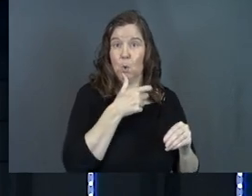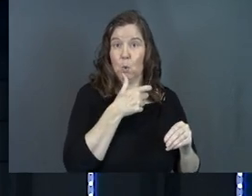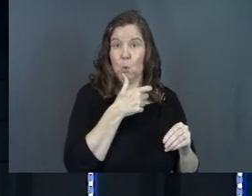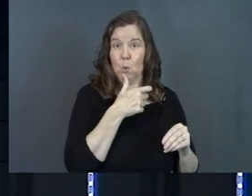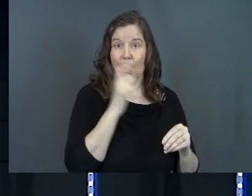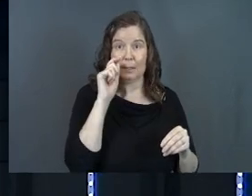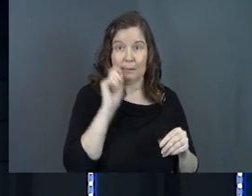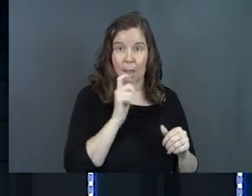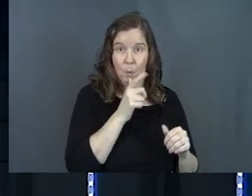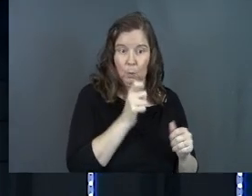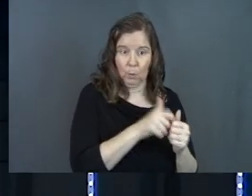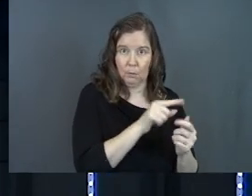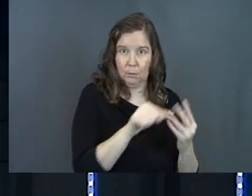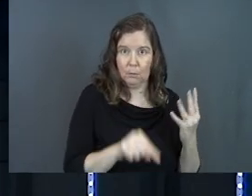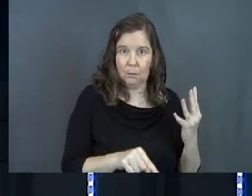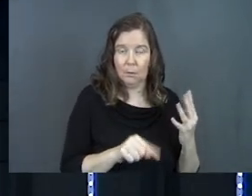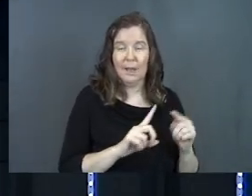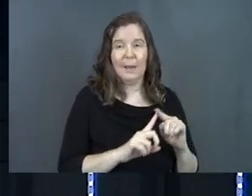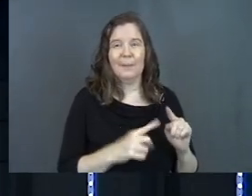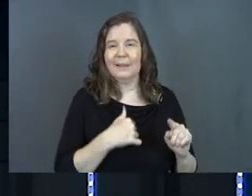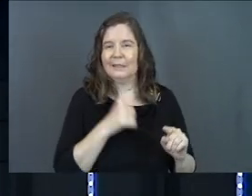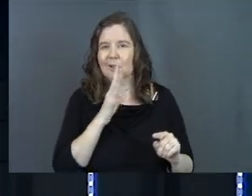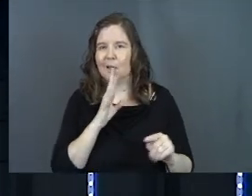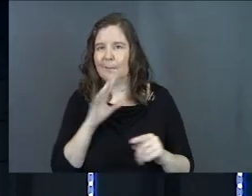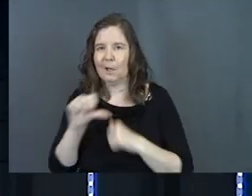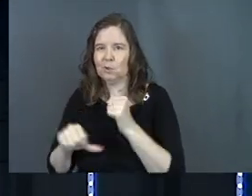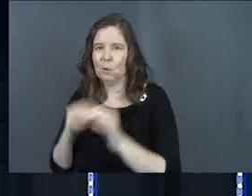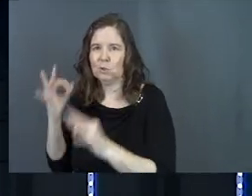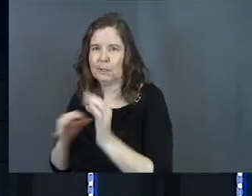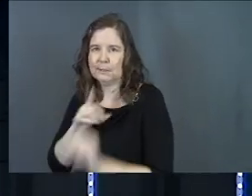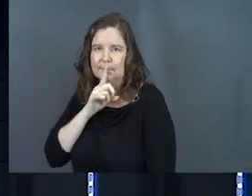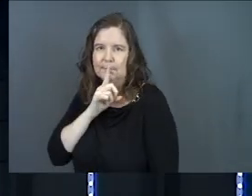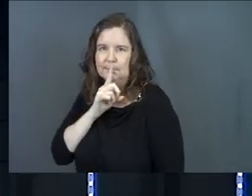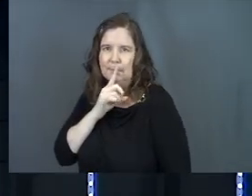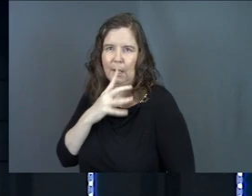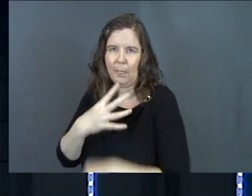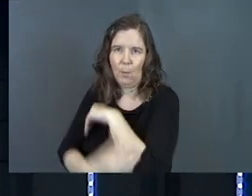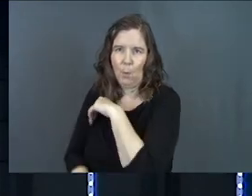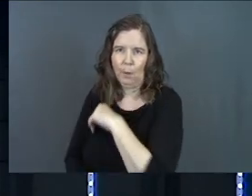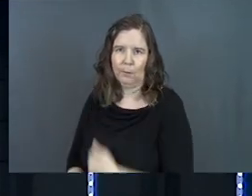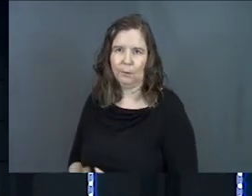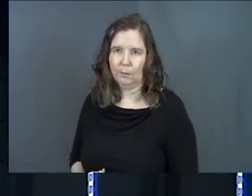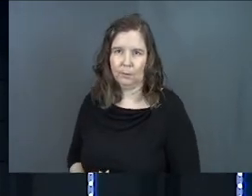who sleeps with who, but let's not talk about social justice and the poor.